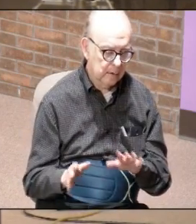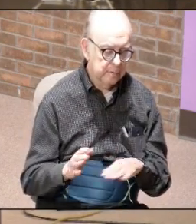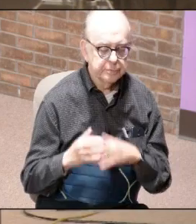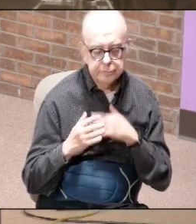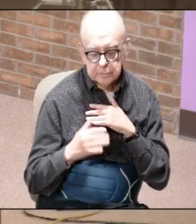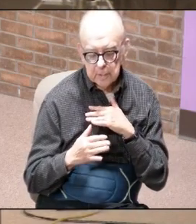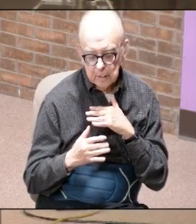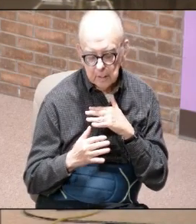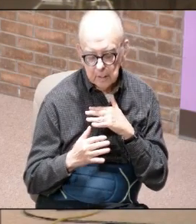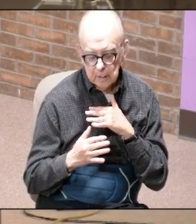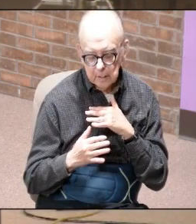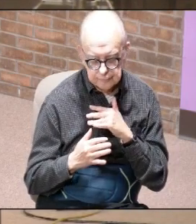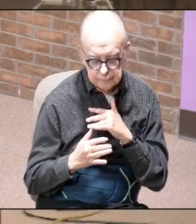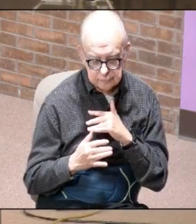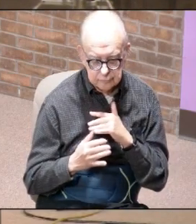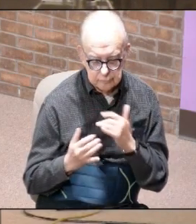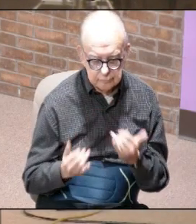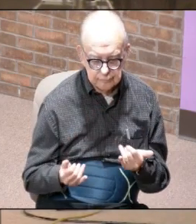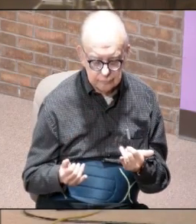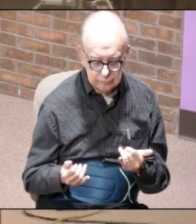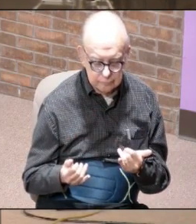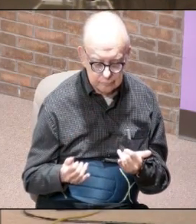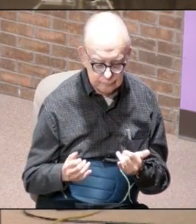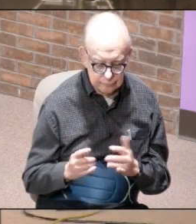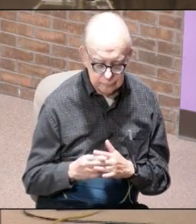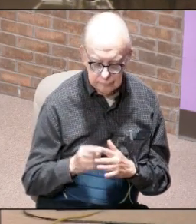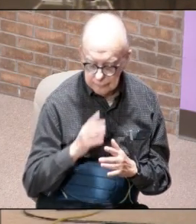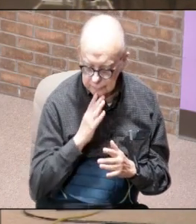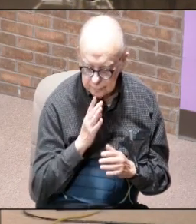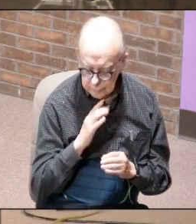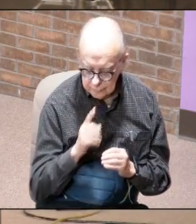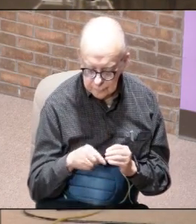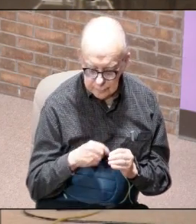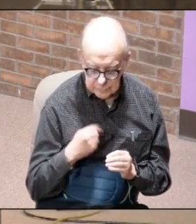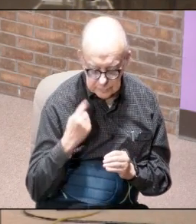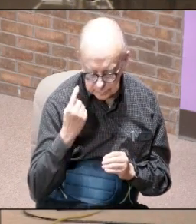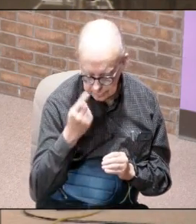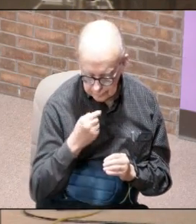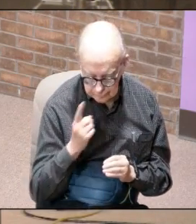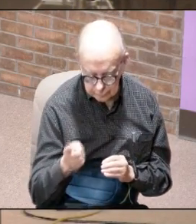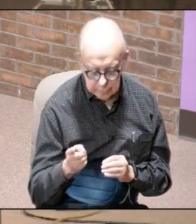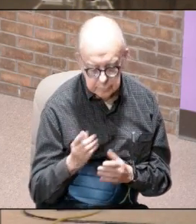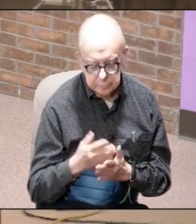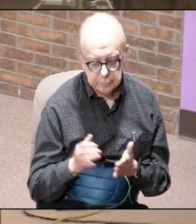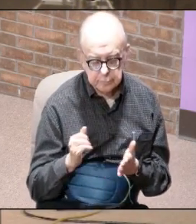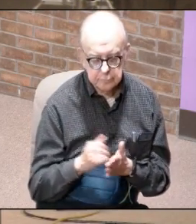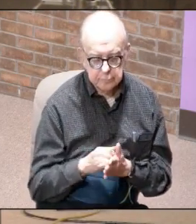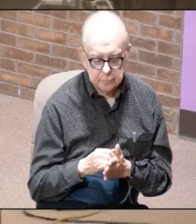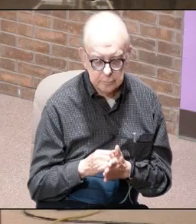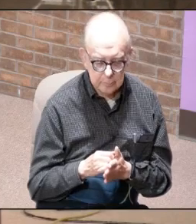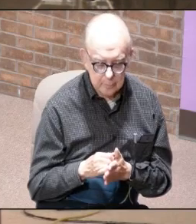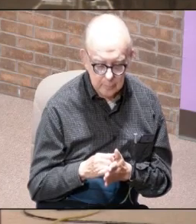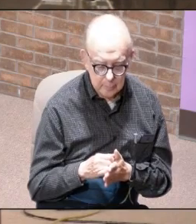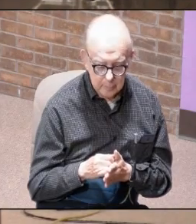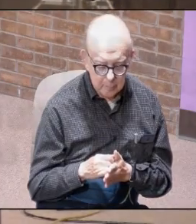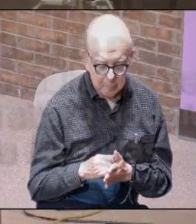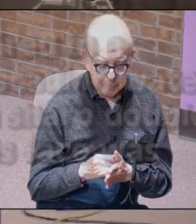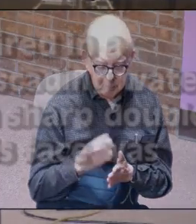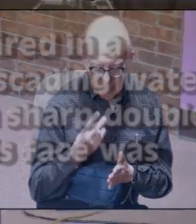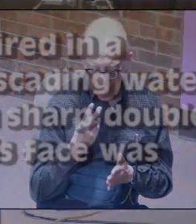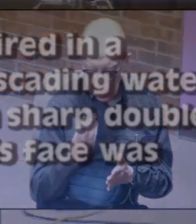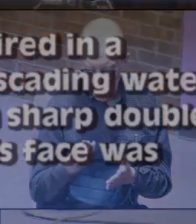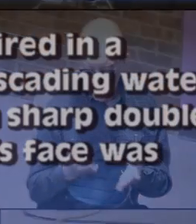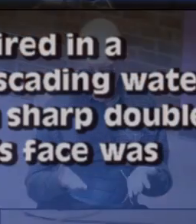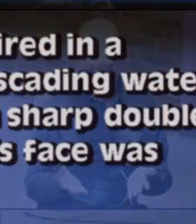a trumpet now let me start talking about his appearance and part of his appearance he says here's what I